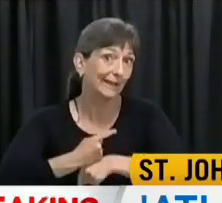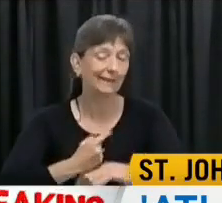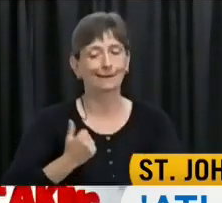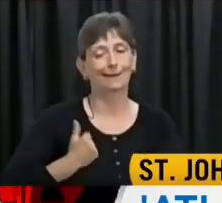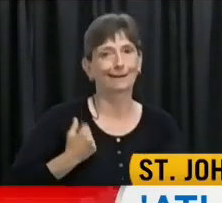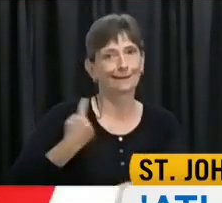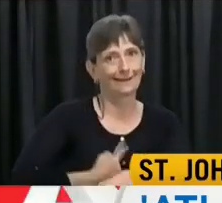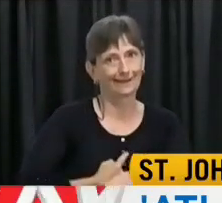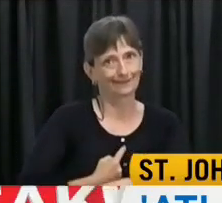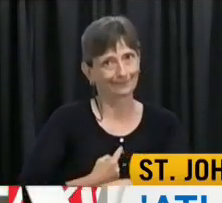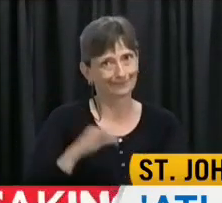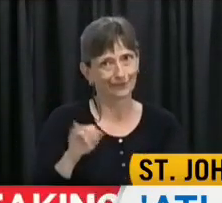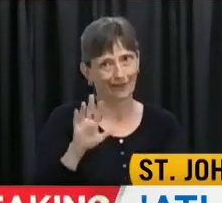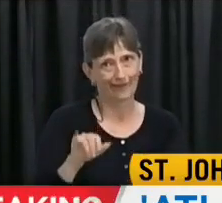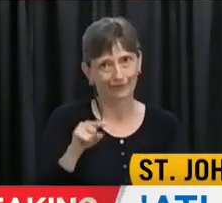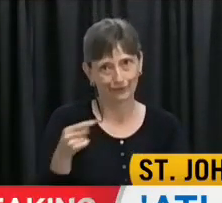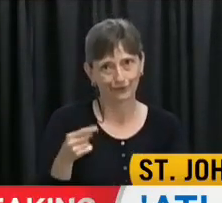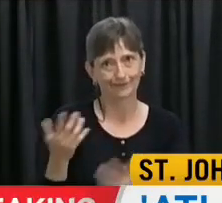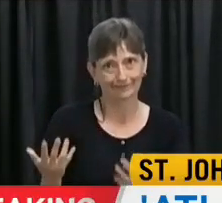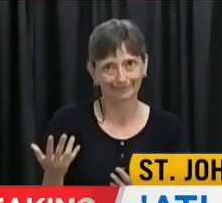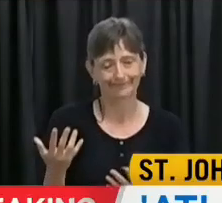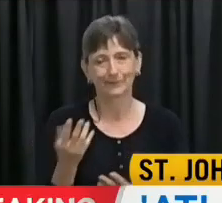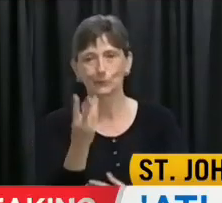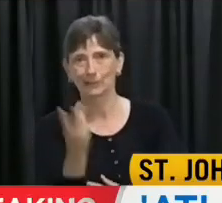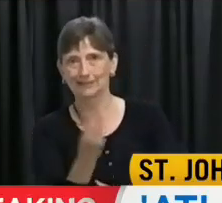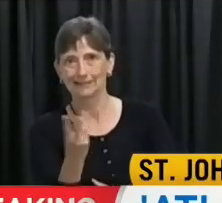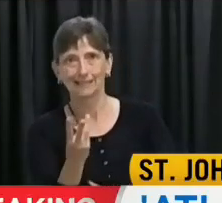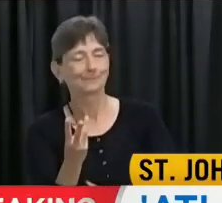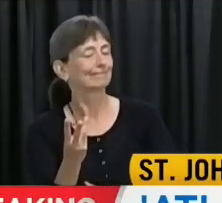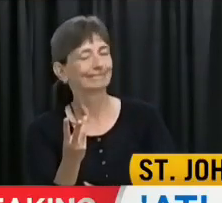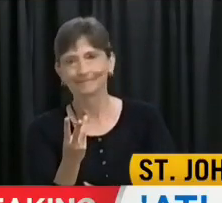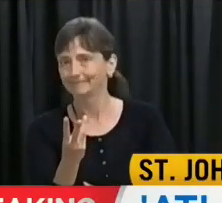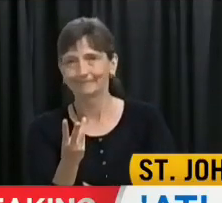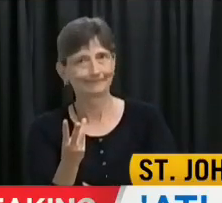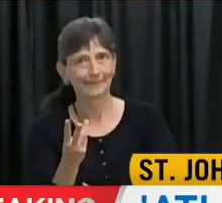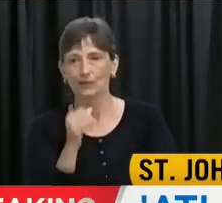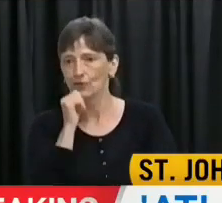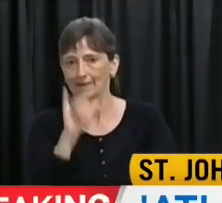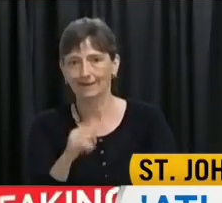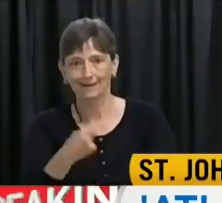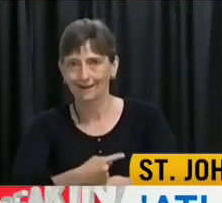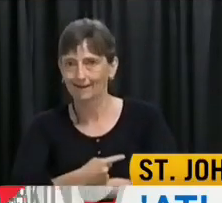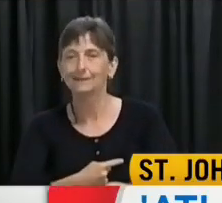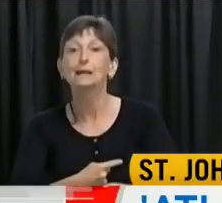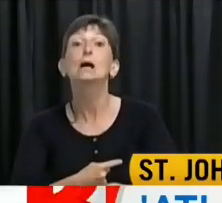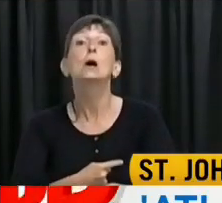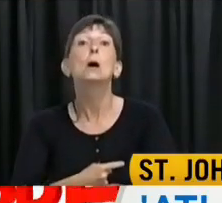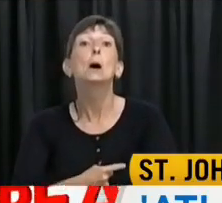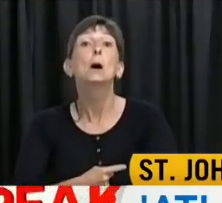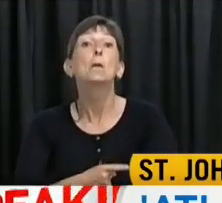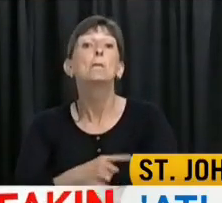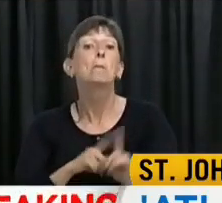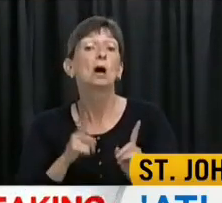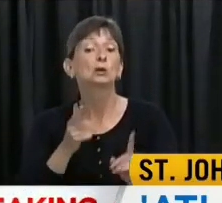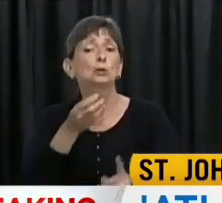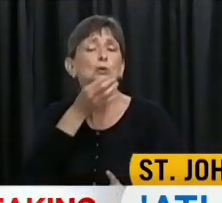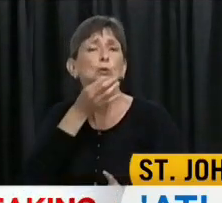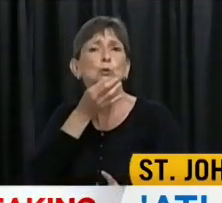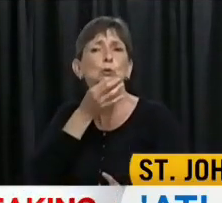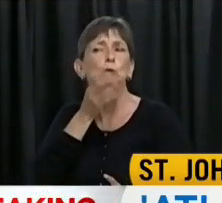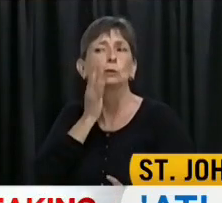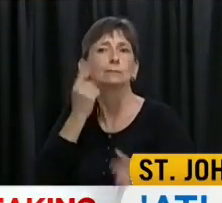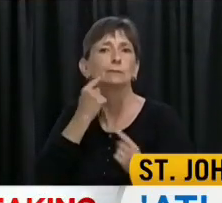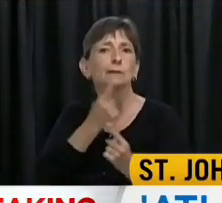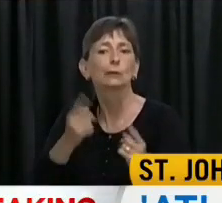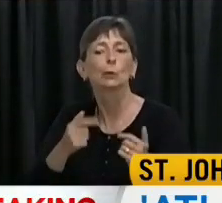Canada Day in Newfoundland and Labrador, so we will not be holding a briefing on that day, but we will be in touch in the coming days about